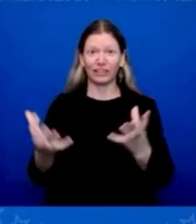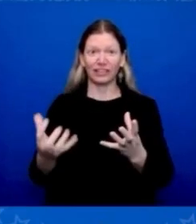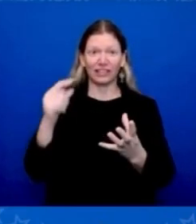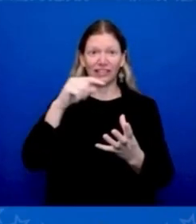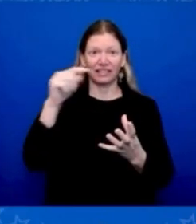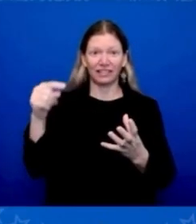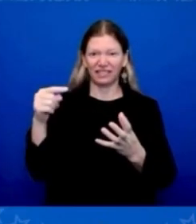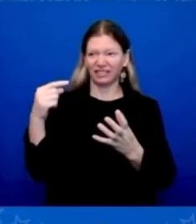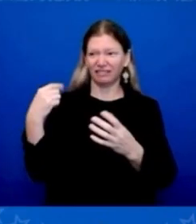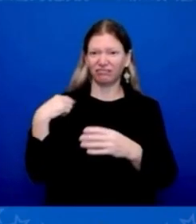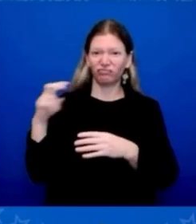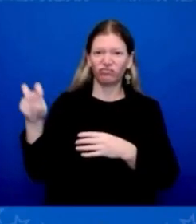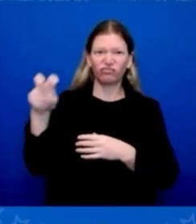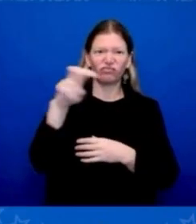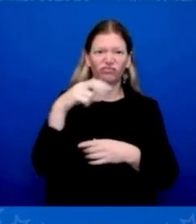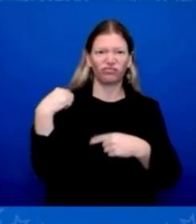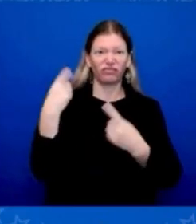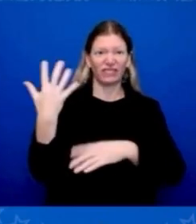Well,